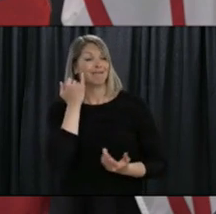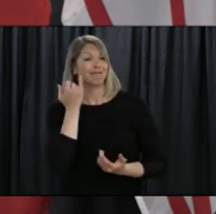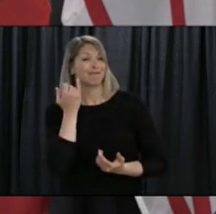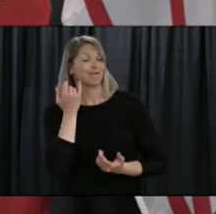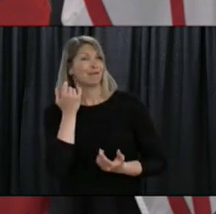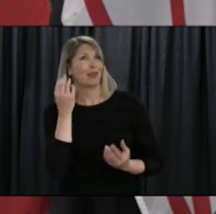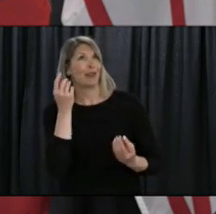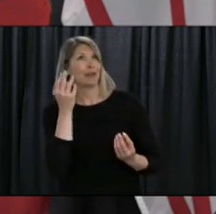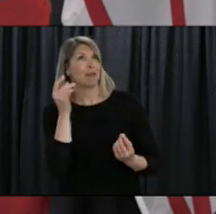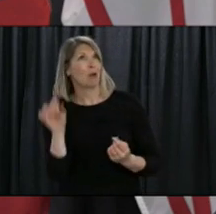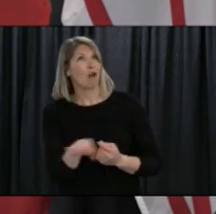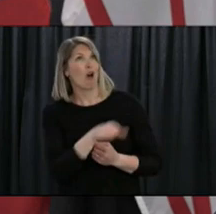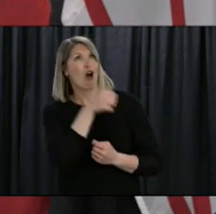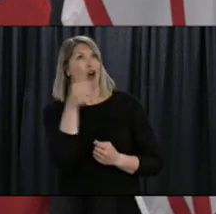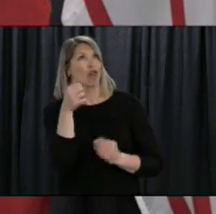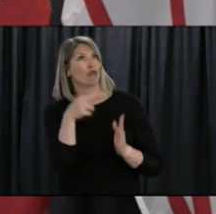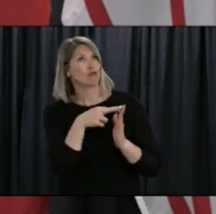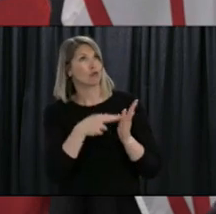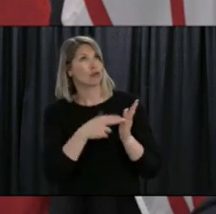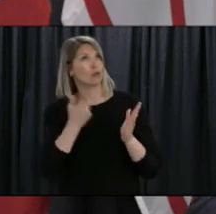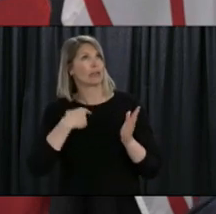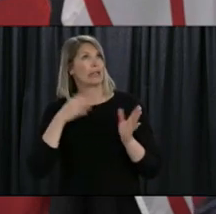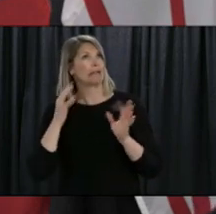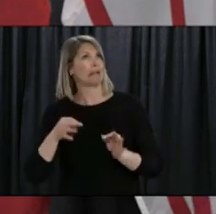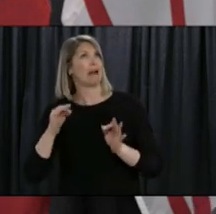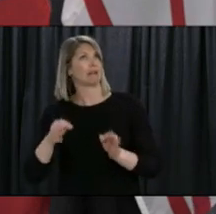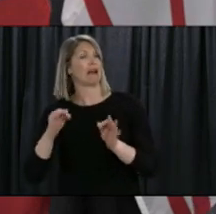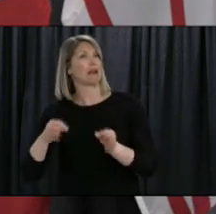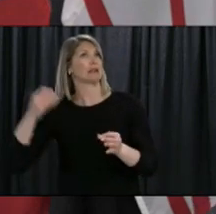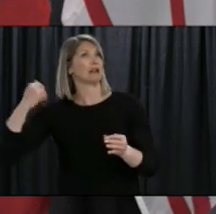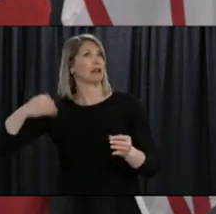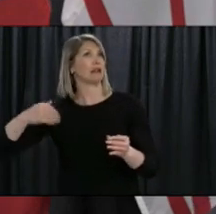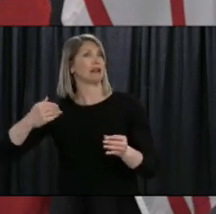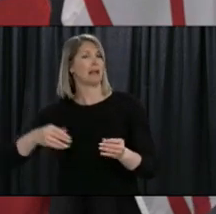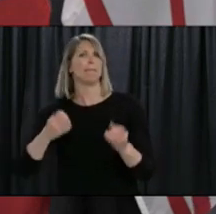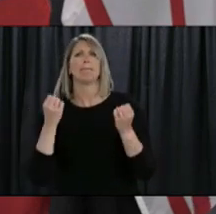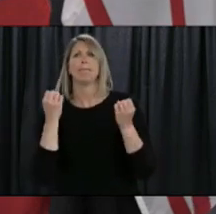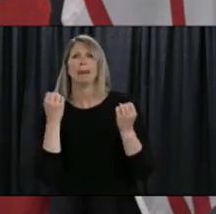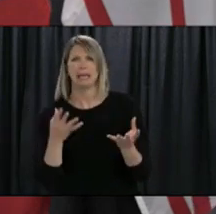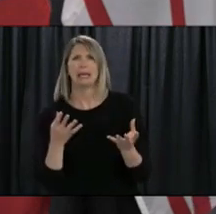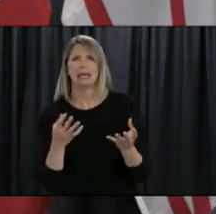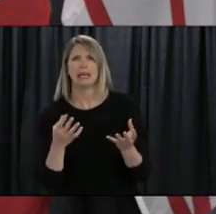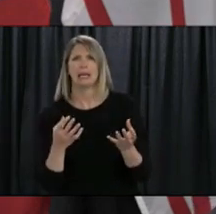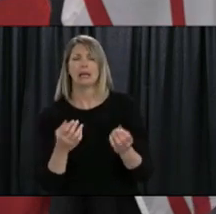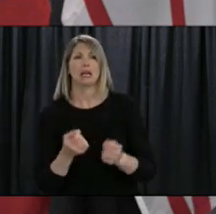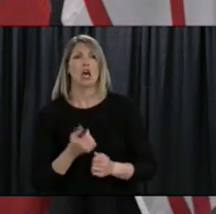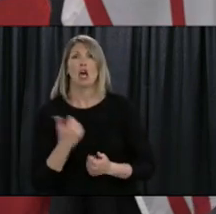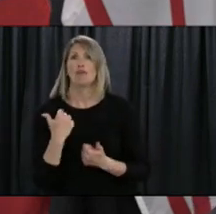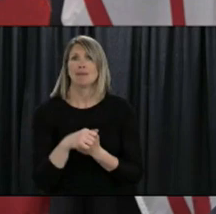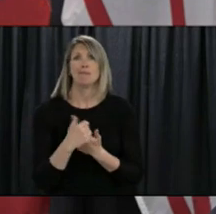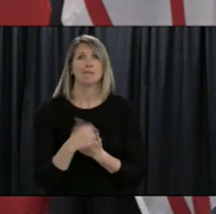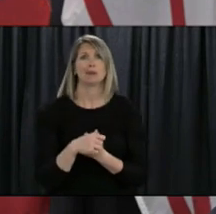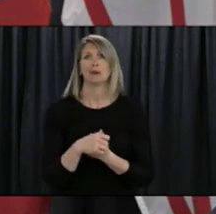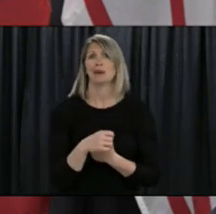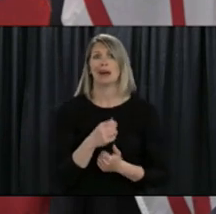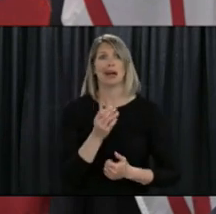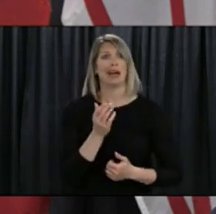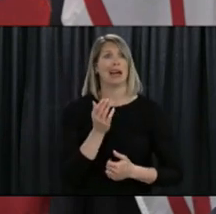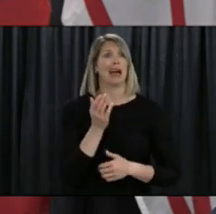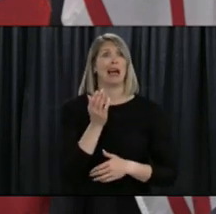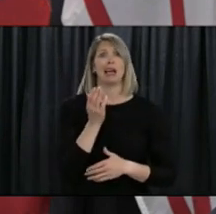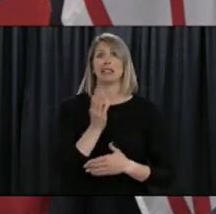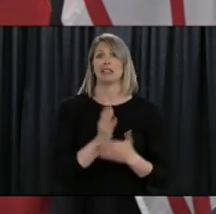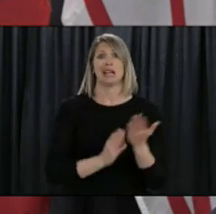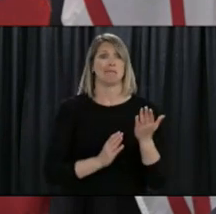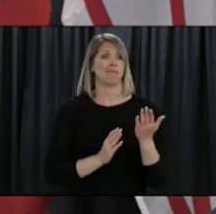of the other extreme measures and put all this in context we still have people that live within you know within a kilometer away not being able to